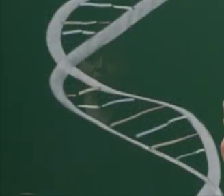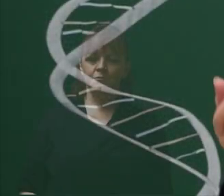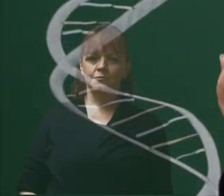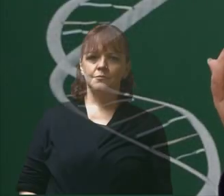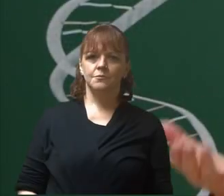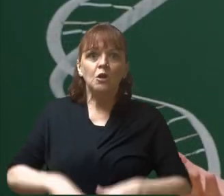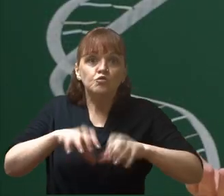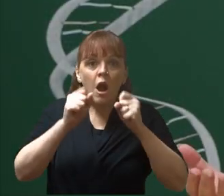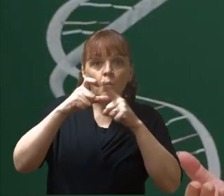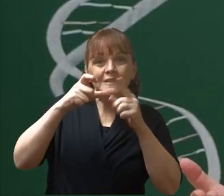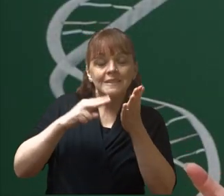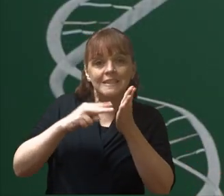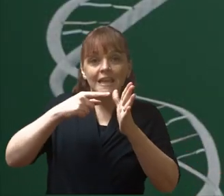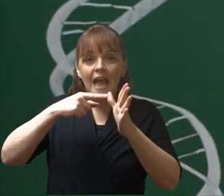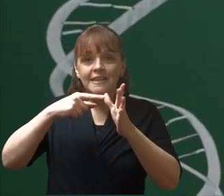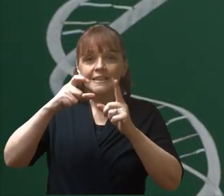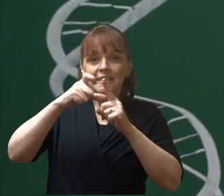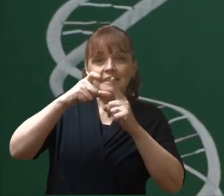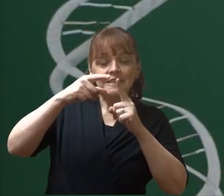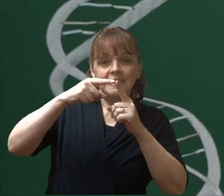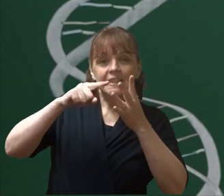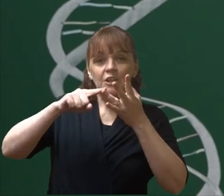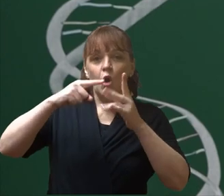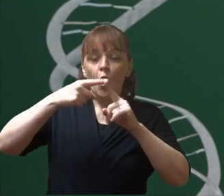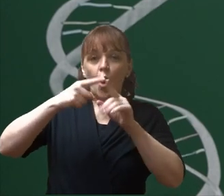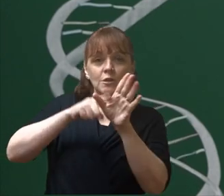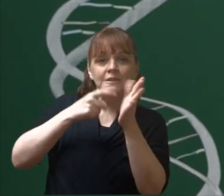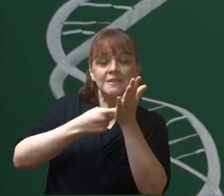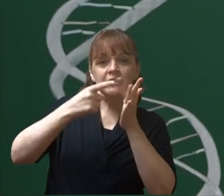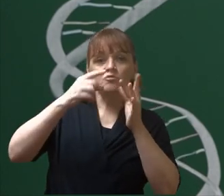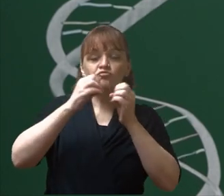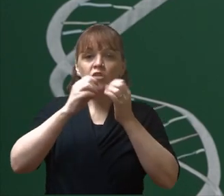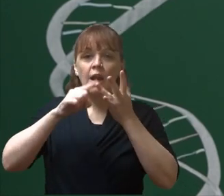It all begins with DNA,